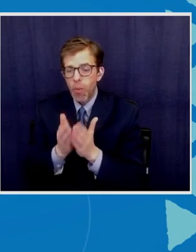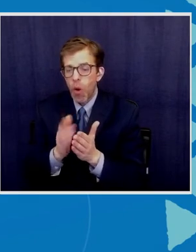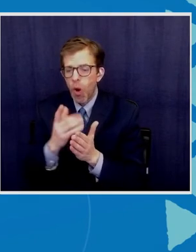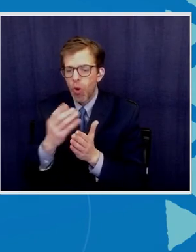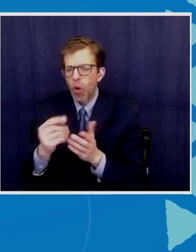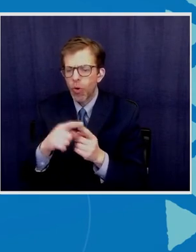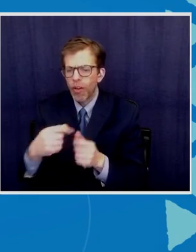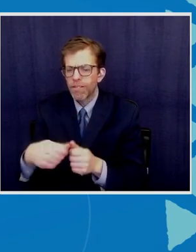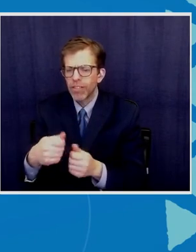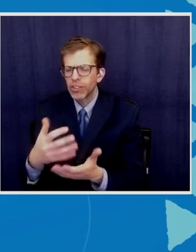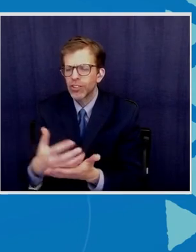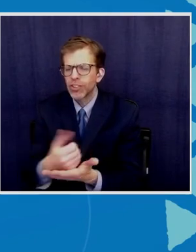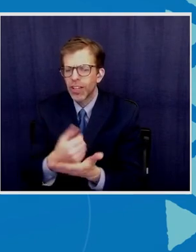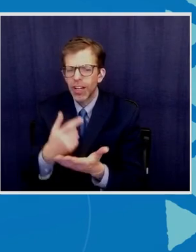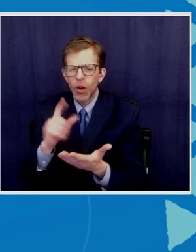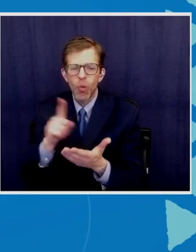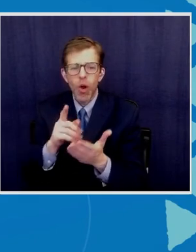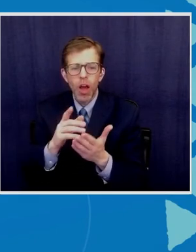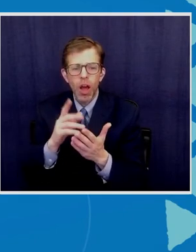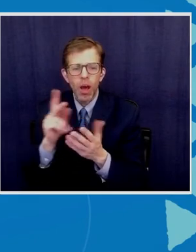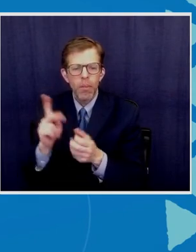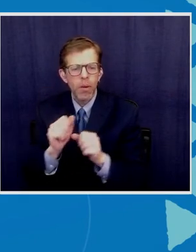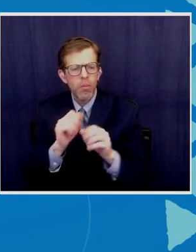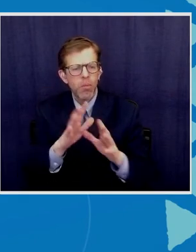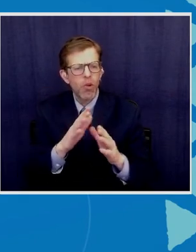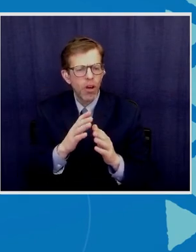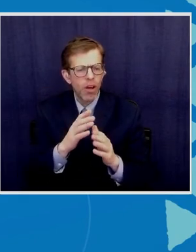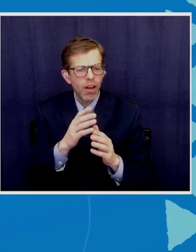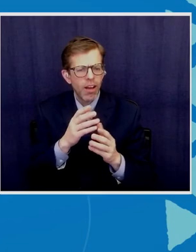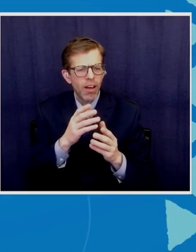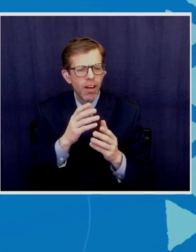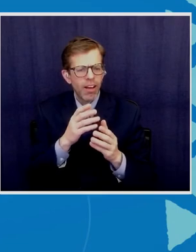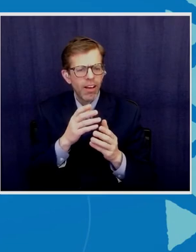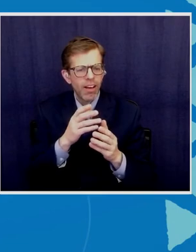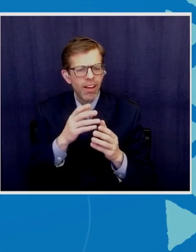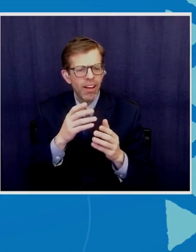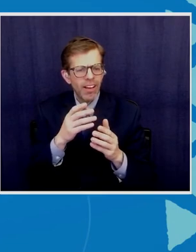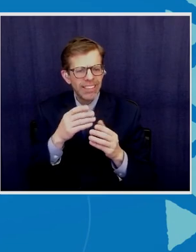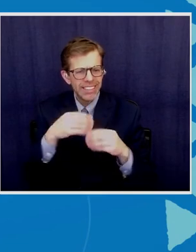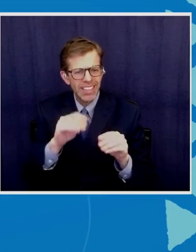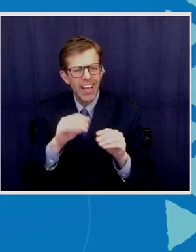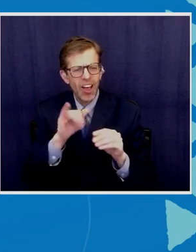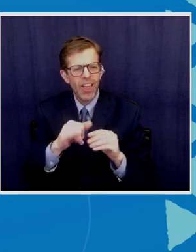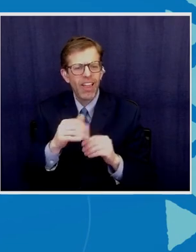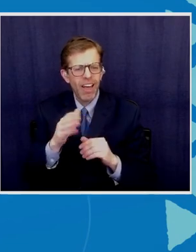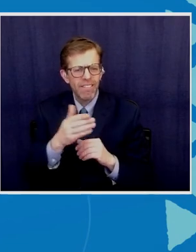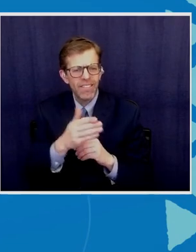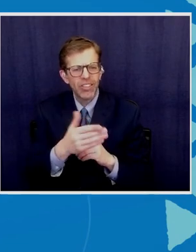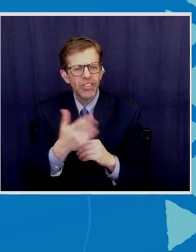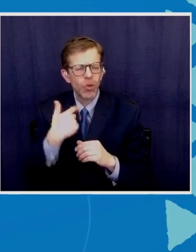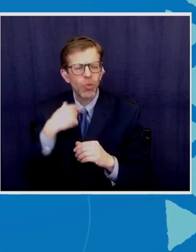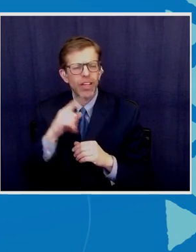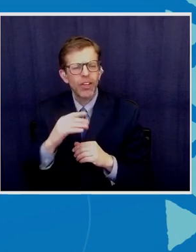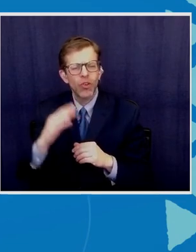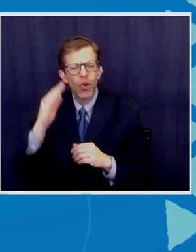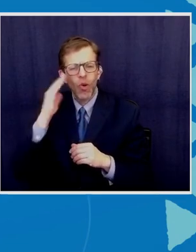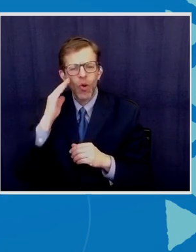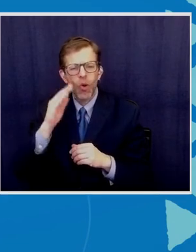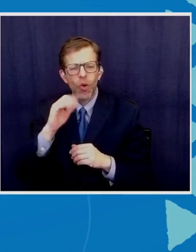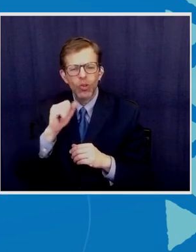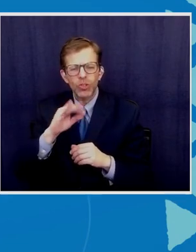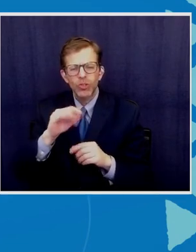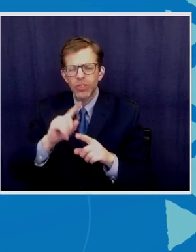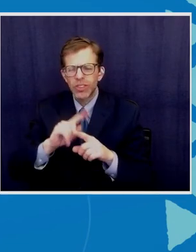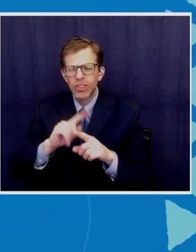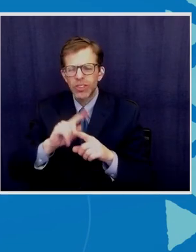has been landing the country the final destination of the illegal fish code we need to know so the country themselves they can start